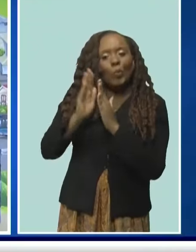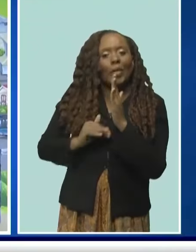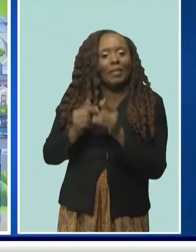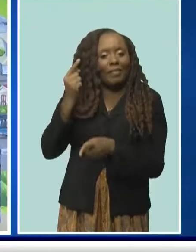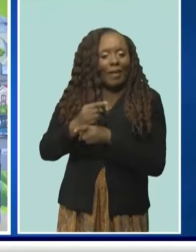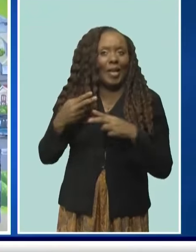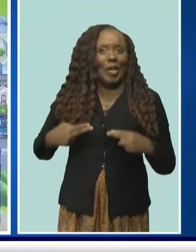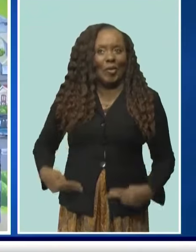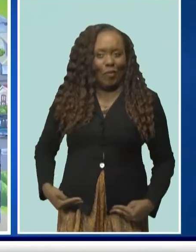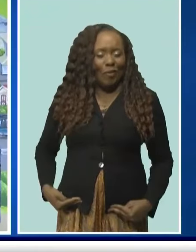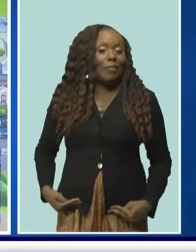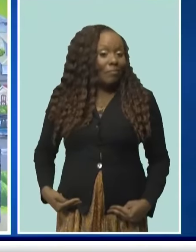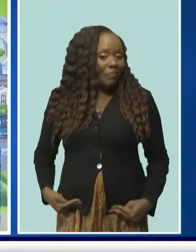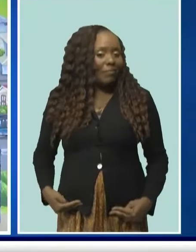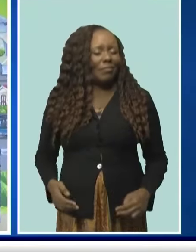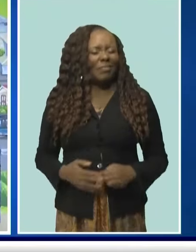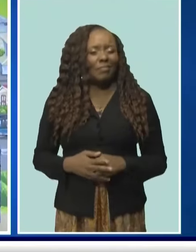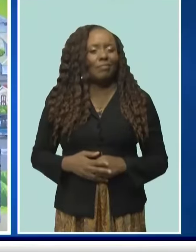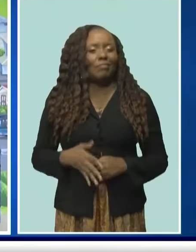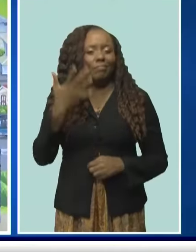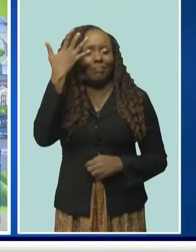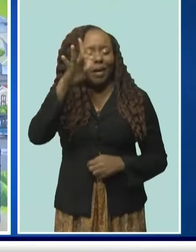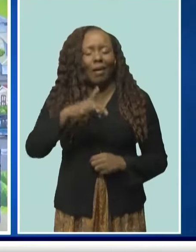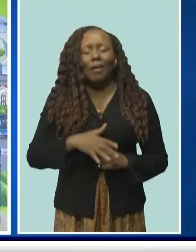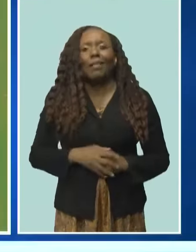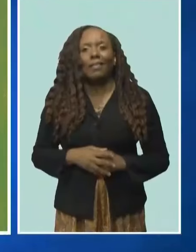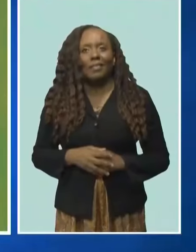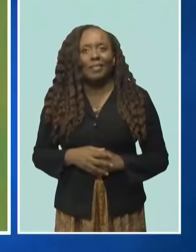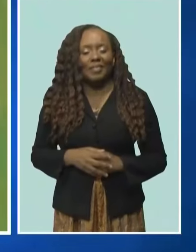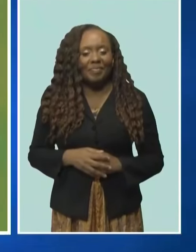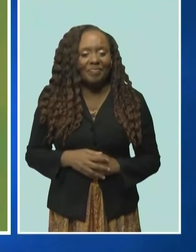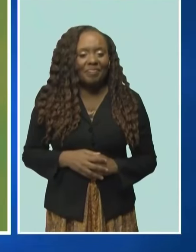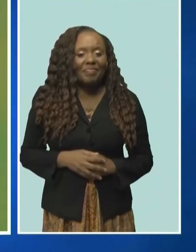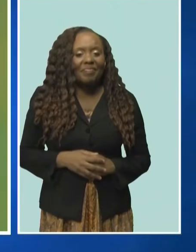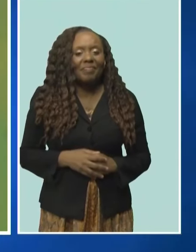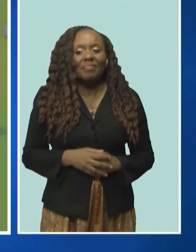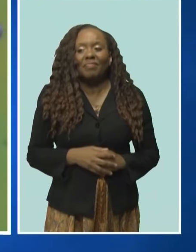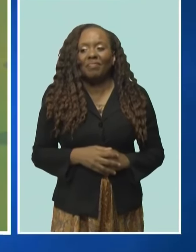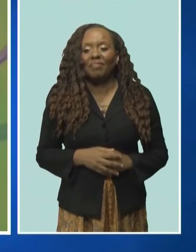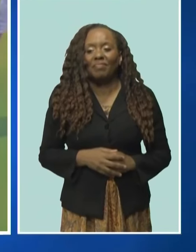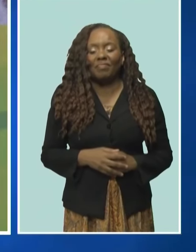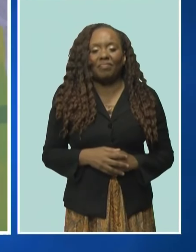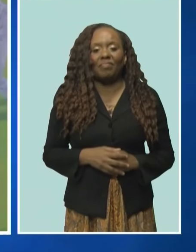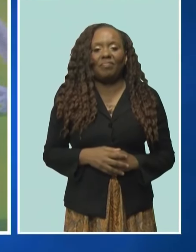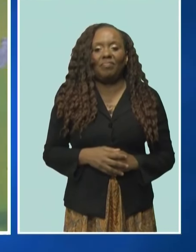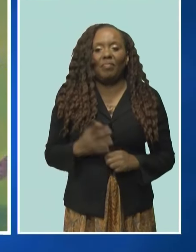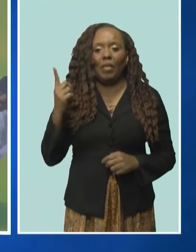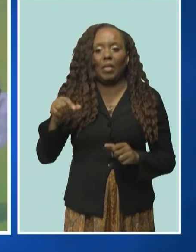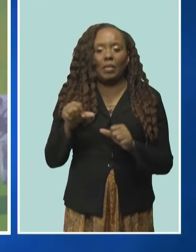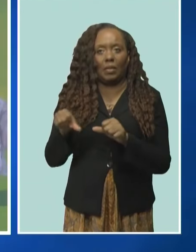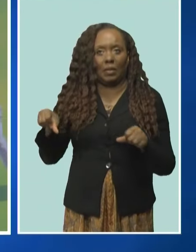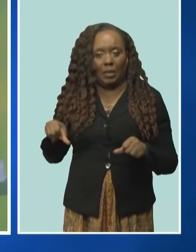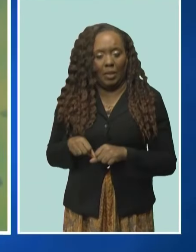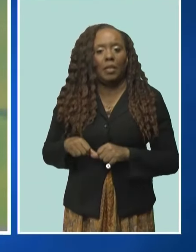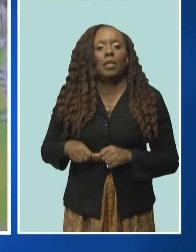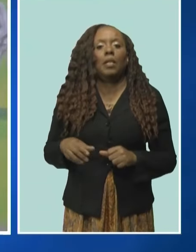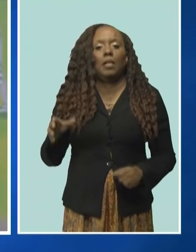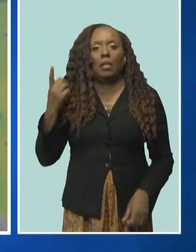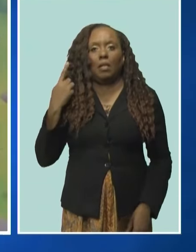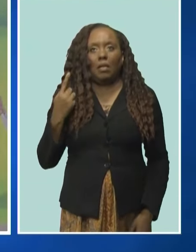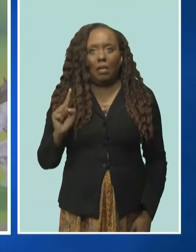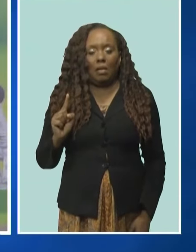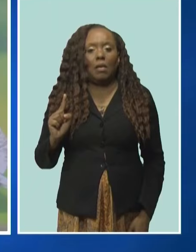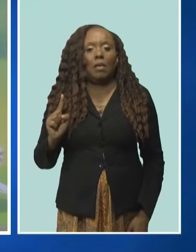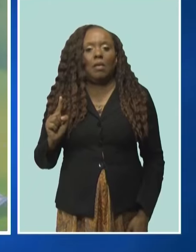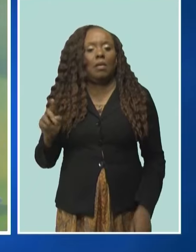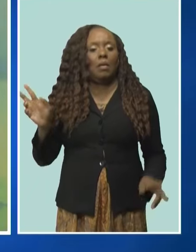the two teams that are playing. So it is a live mural. The hotel official says an area of the mural was set aside for the